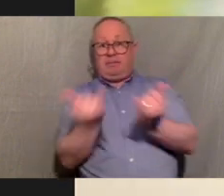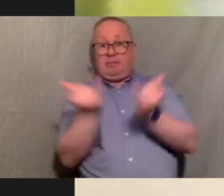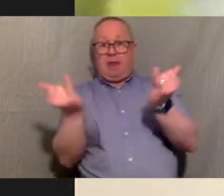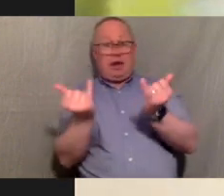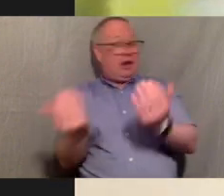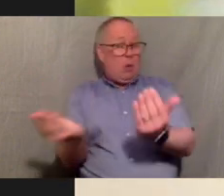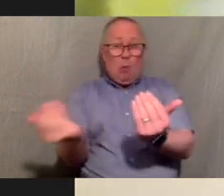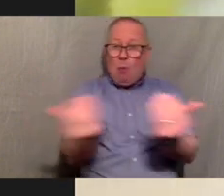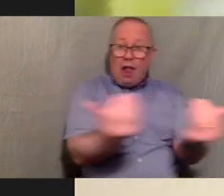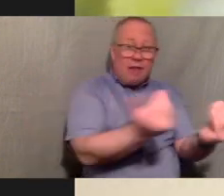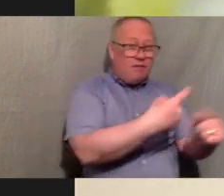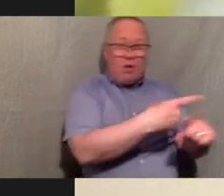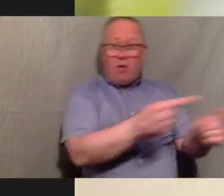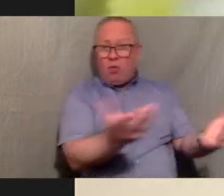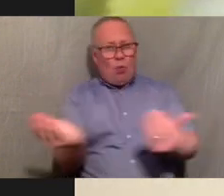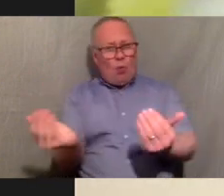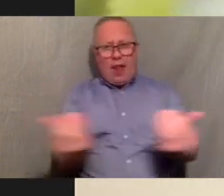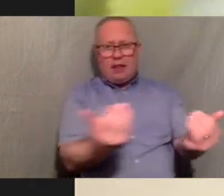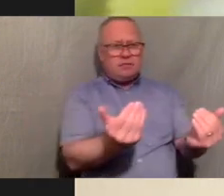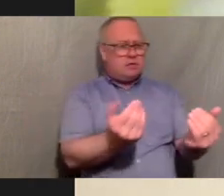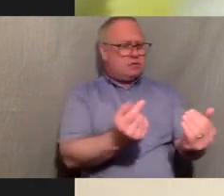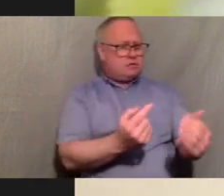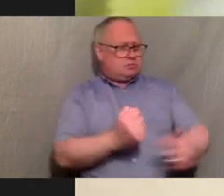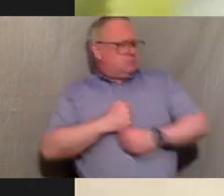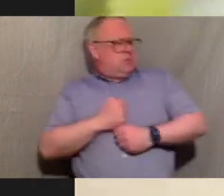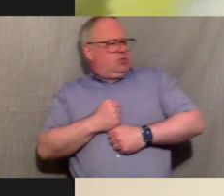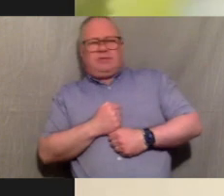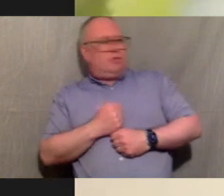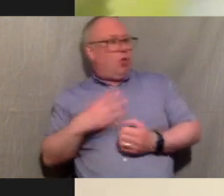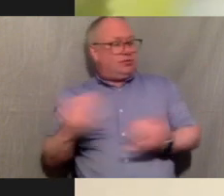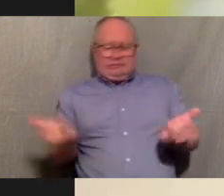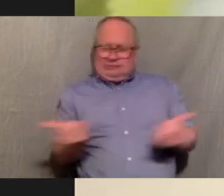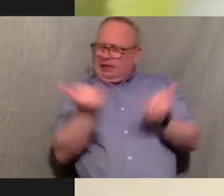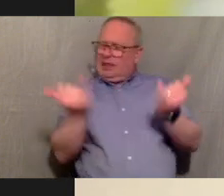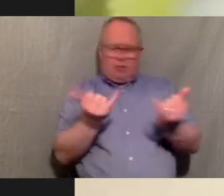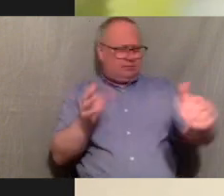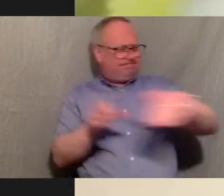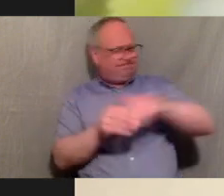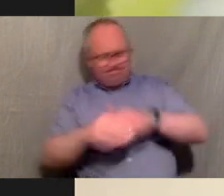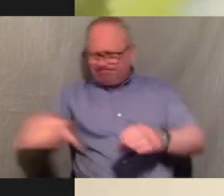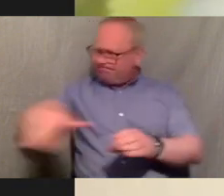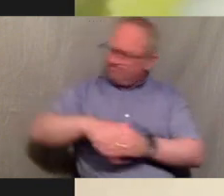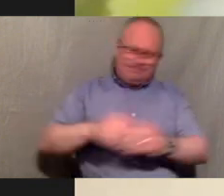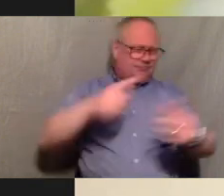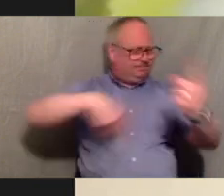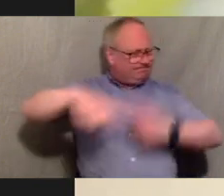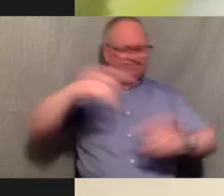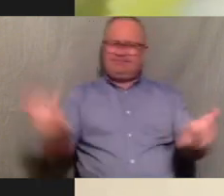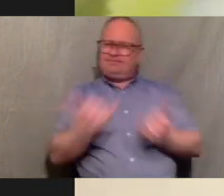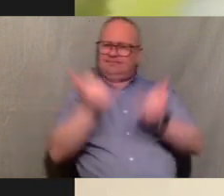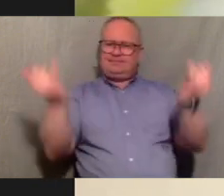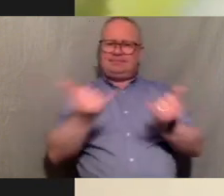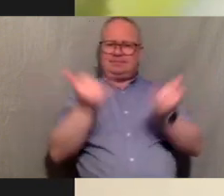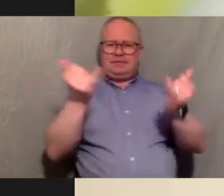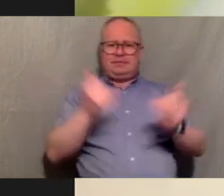for everyone it's not a case of like we're doing this for us and no one else can come we just want it to be a celebration that people both sides of the community can come and embrace